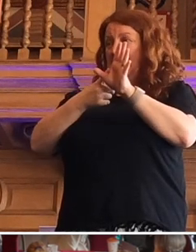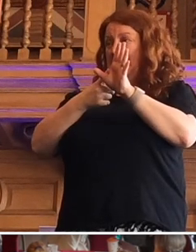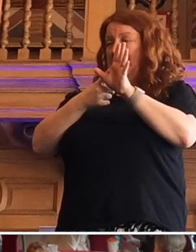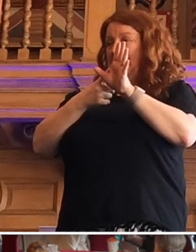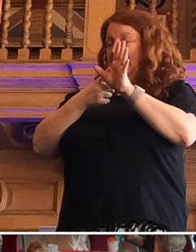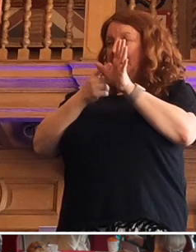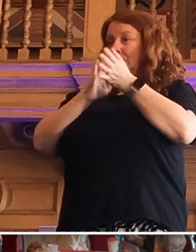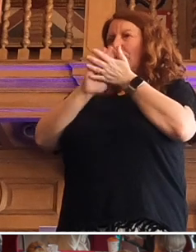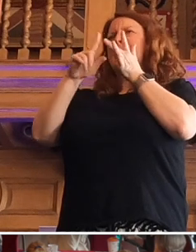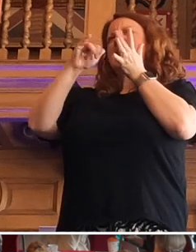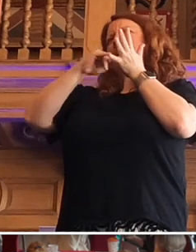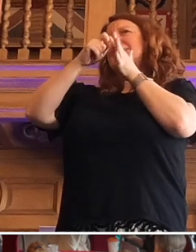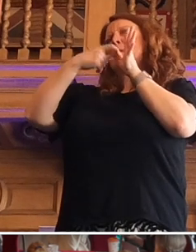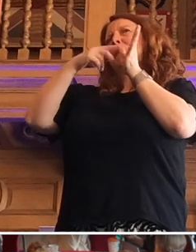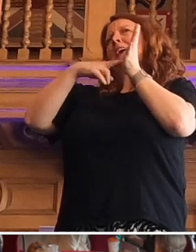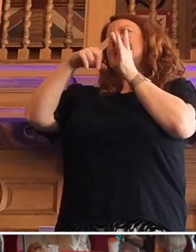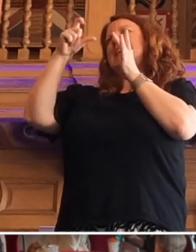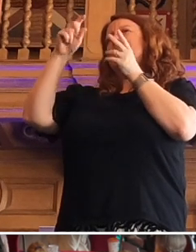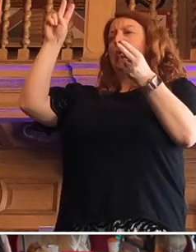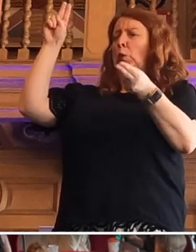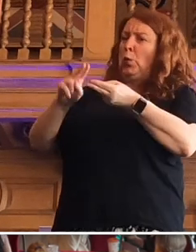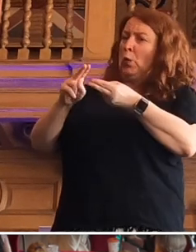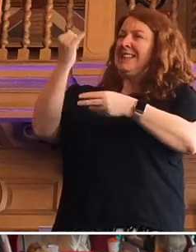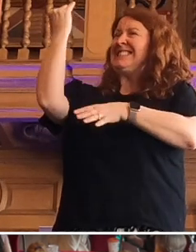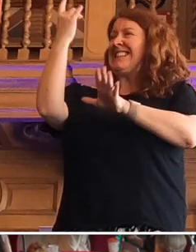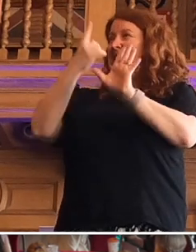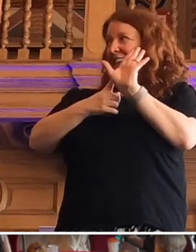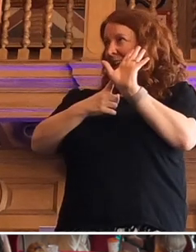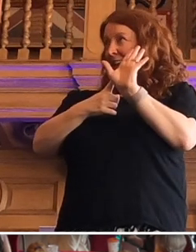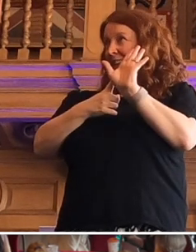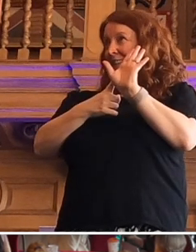Hispanics, it dropped by six years in one year.